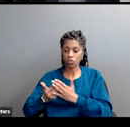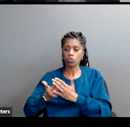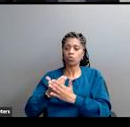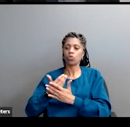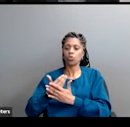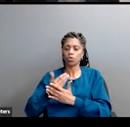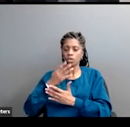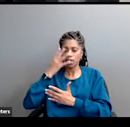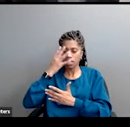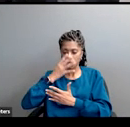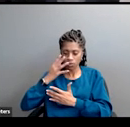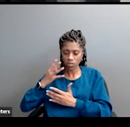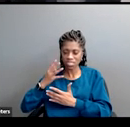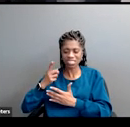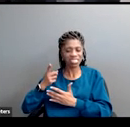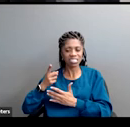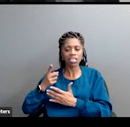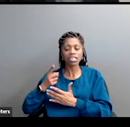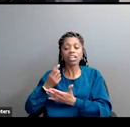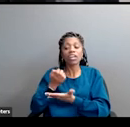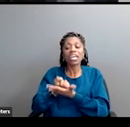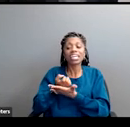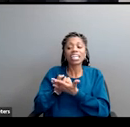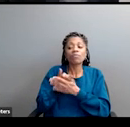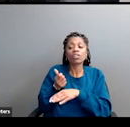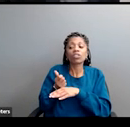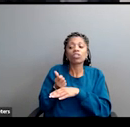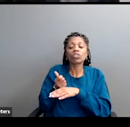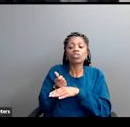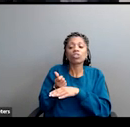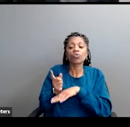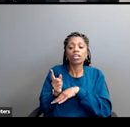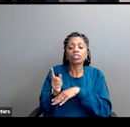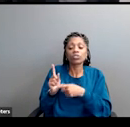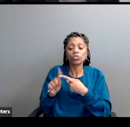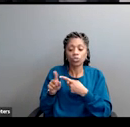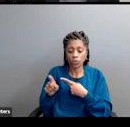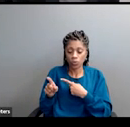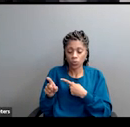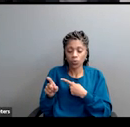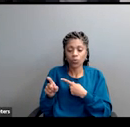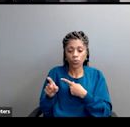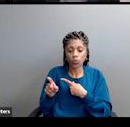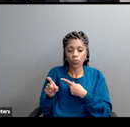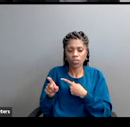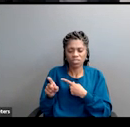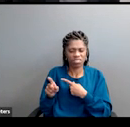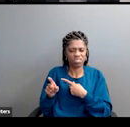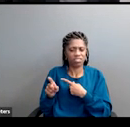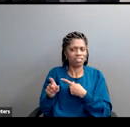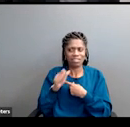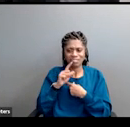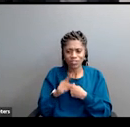threat to them. Here's a story that says to African Americans, that's a bunch of baloney. That's the